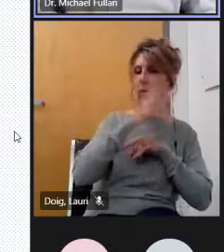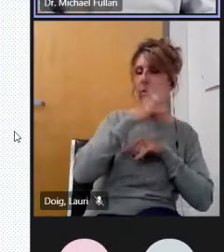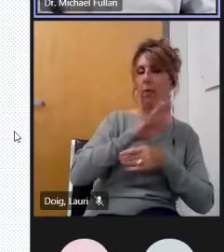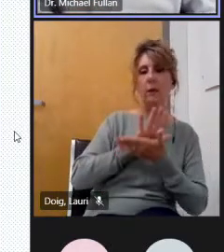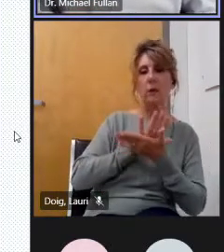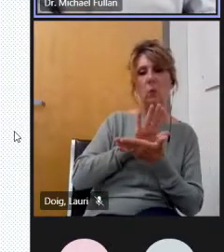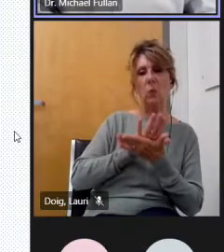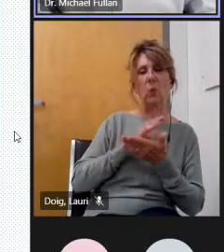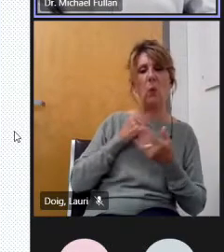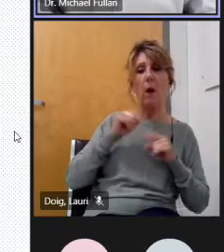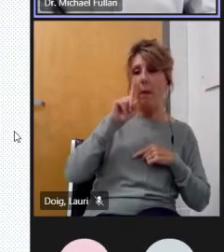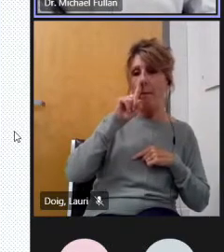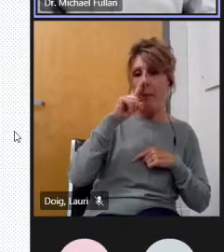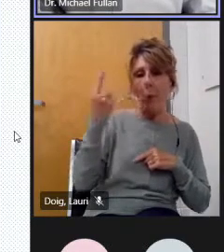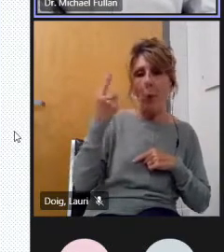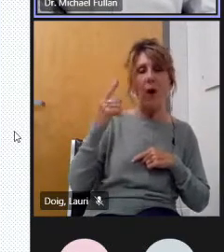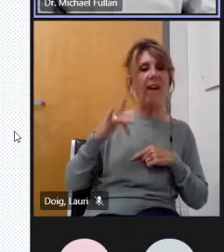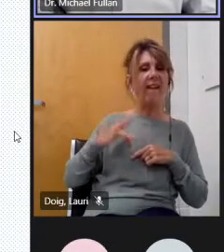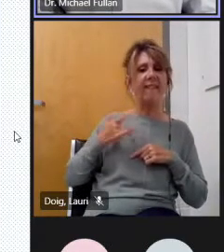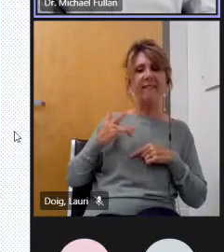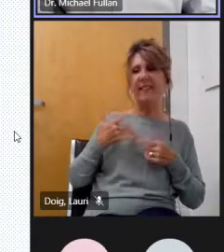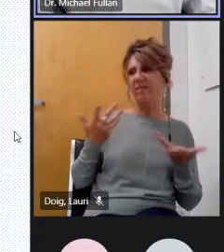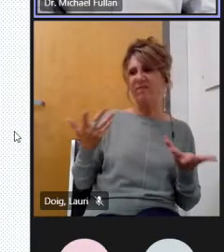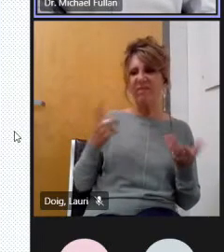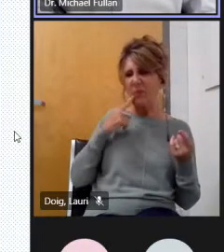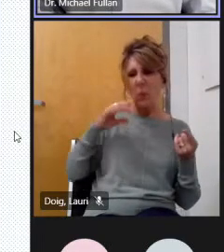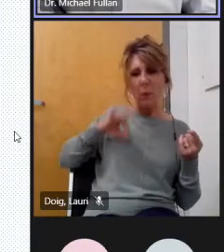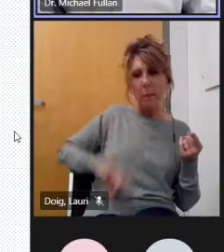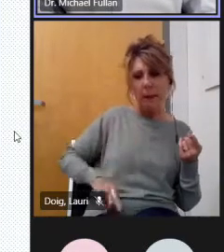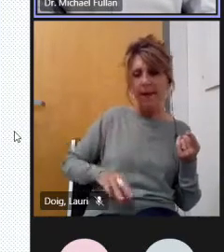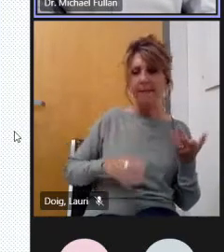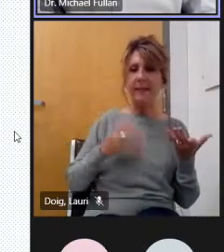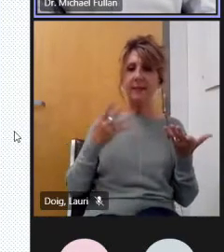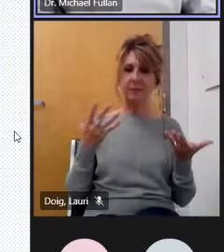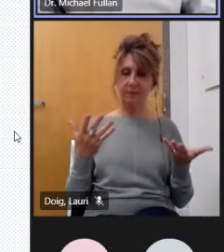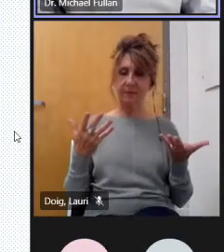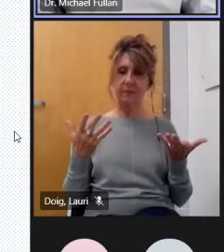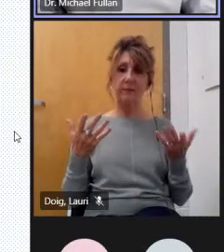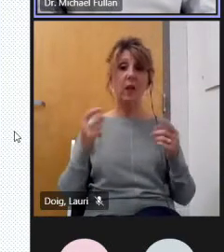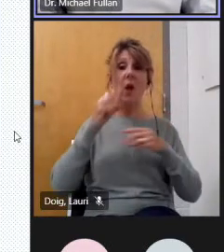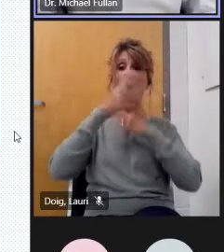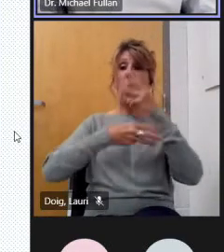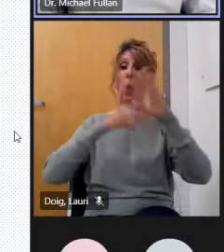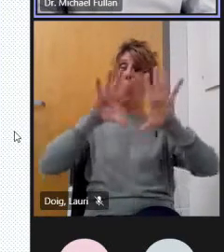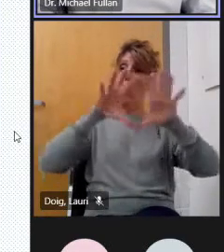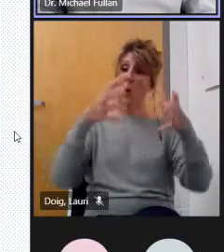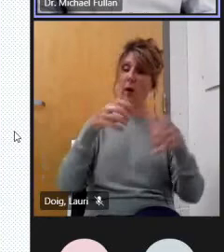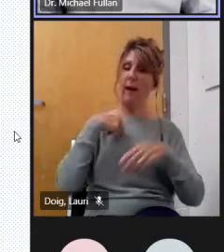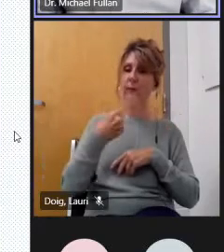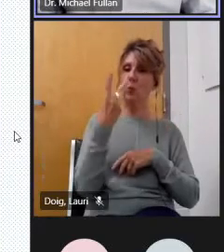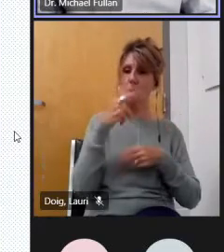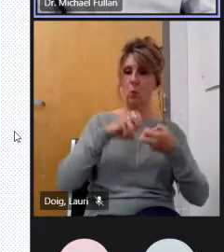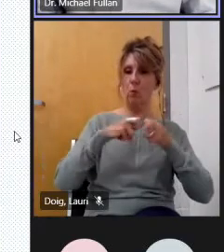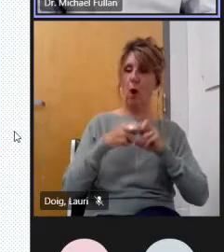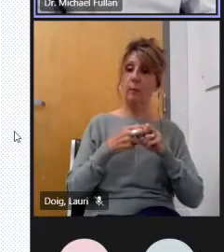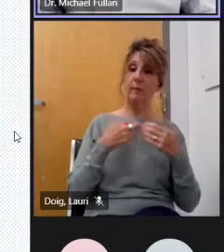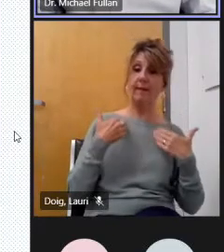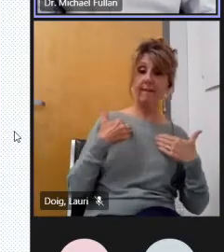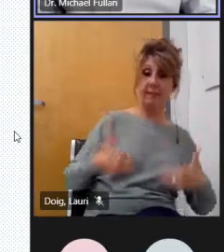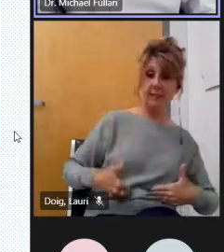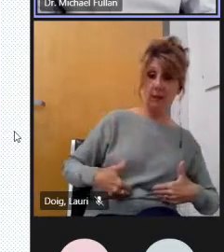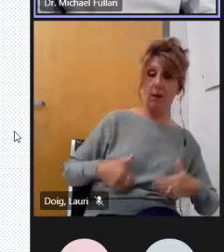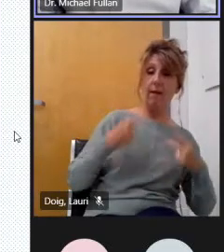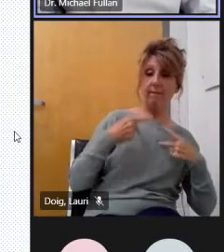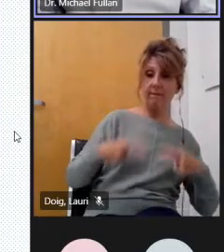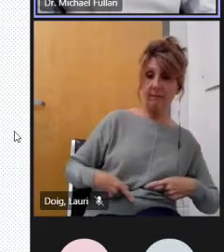we call it the world is troubled in two ways one is physical the other social the physical is climate and and all the related